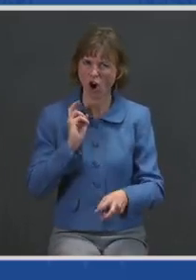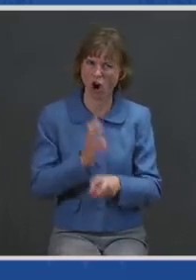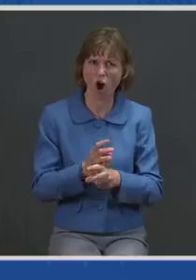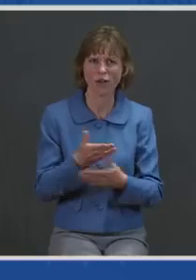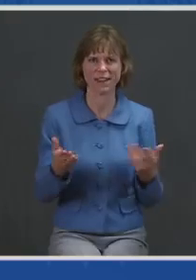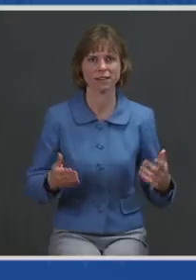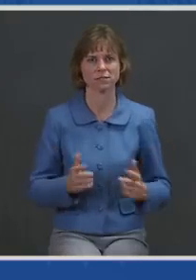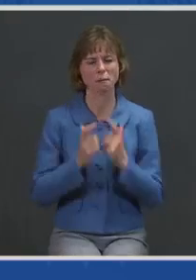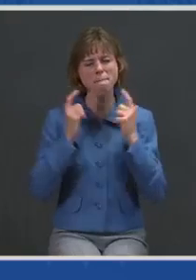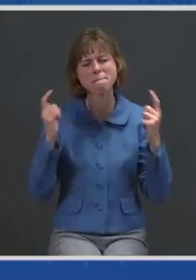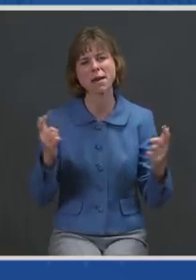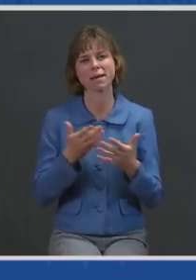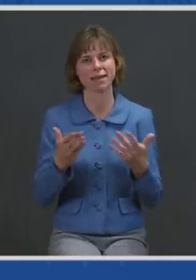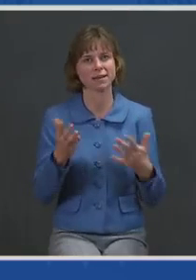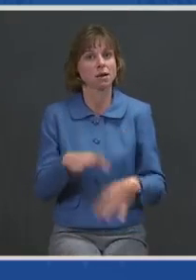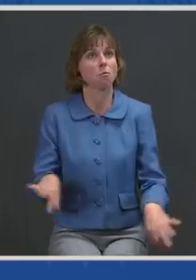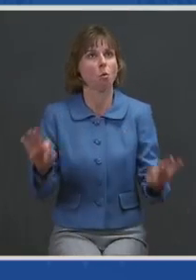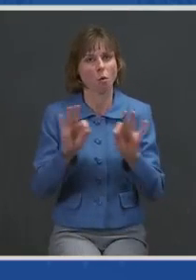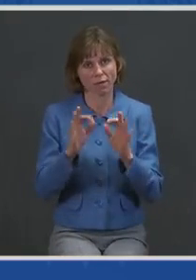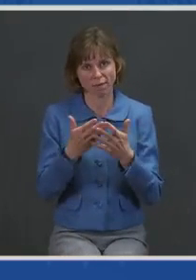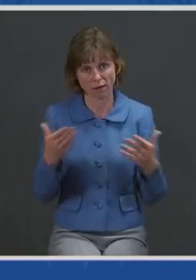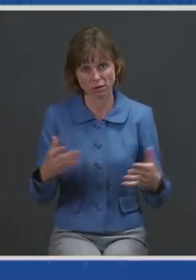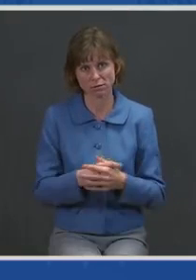big things, important things.